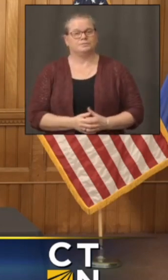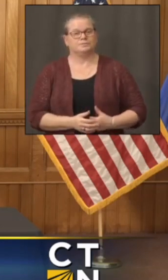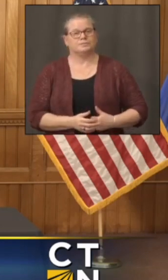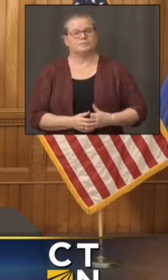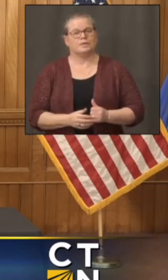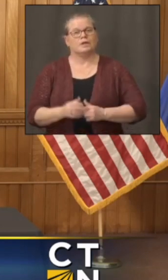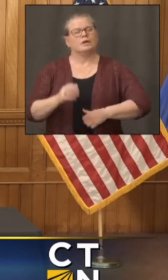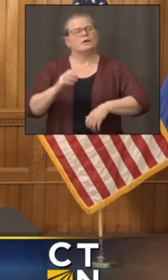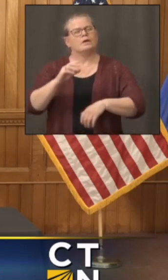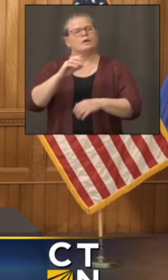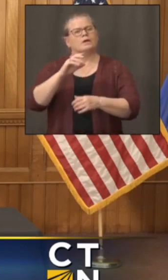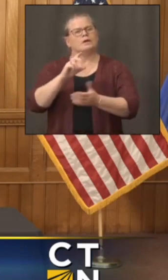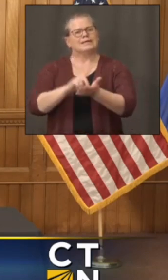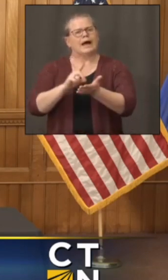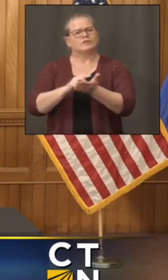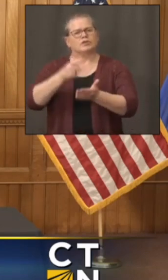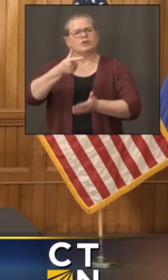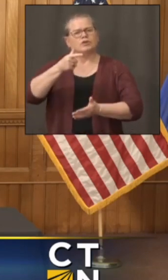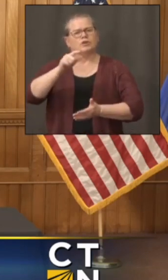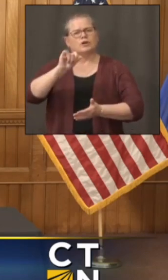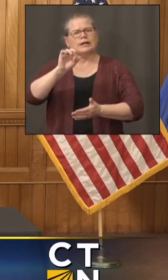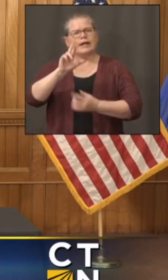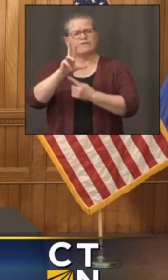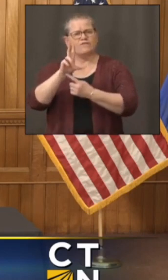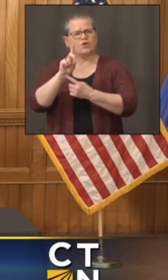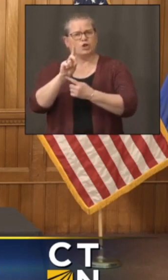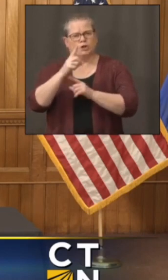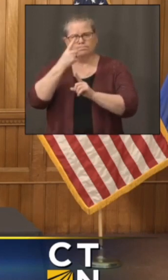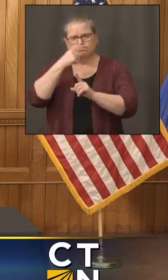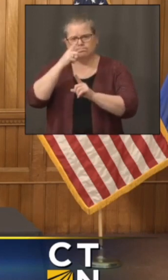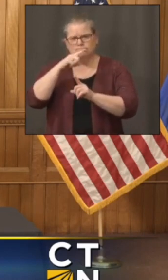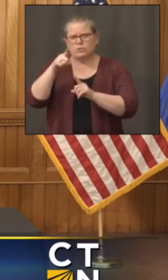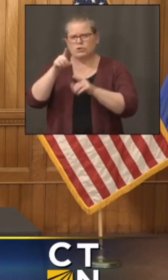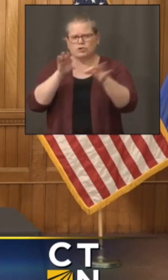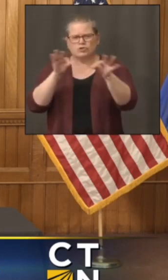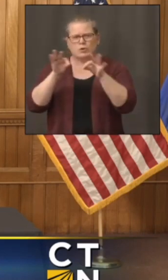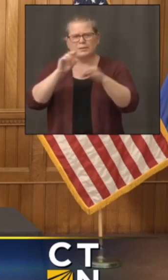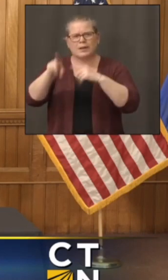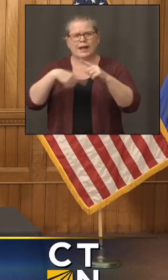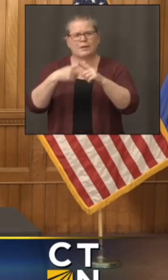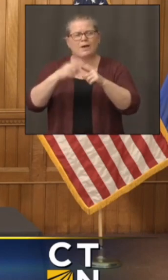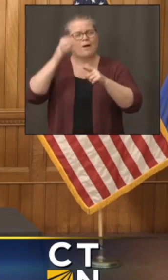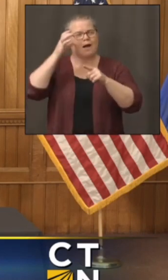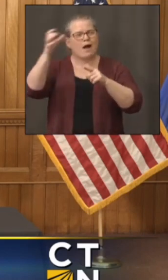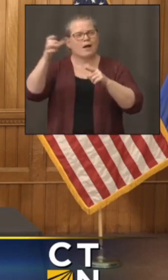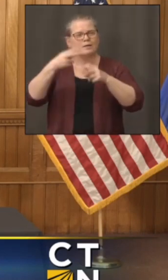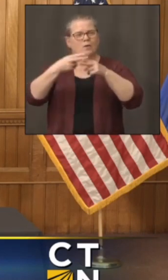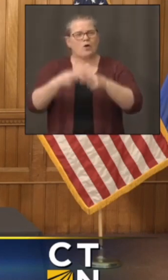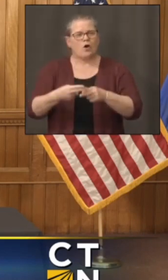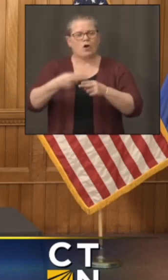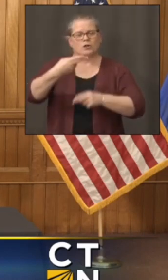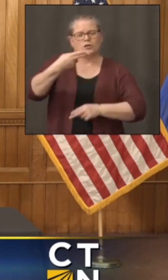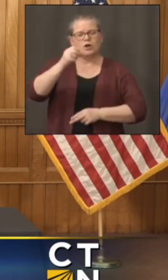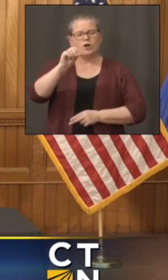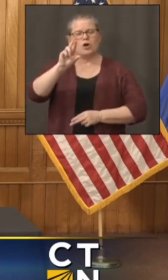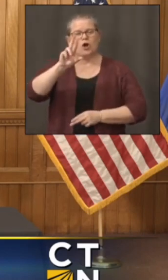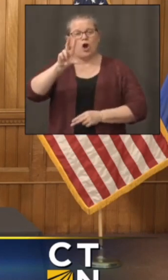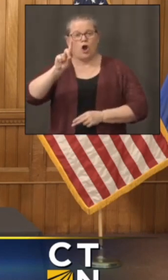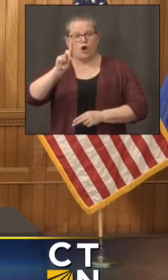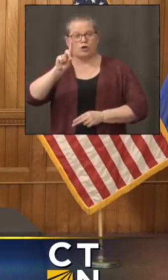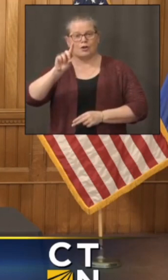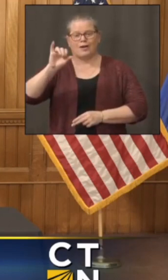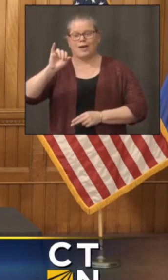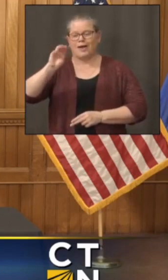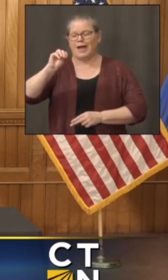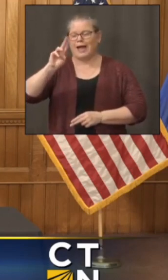gifford i was wondering if you might want to clear up any confusion on herd immunity my image of that